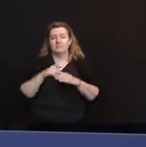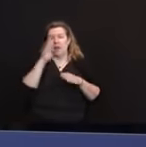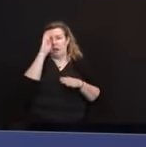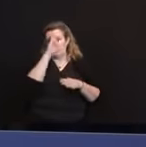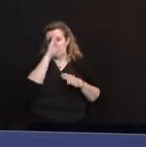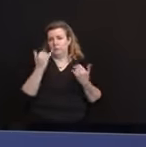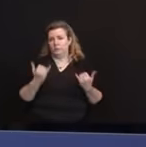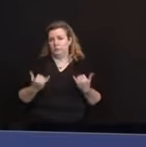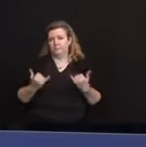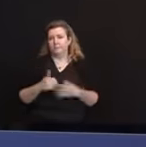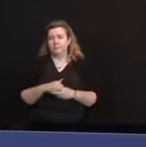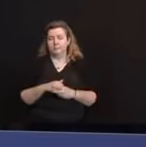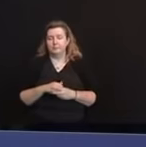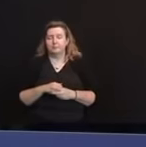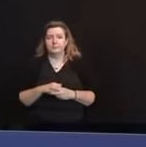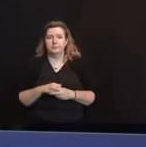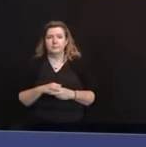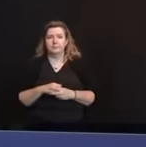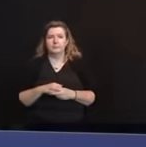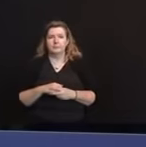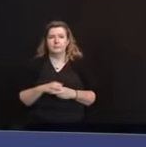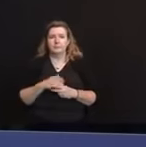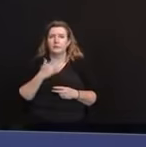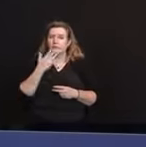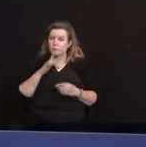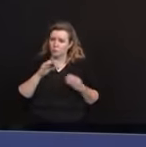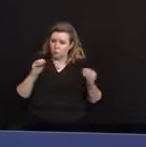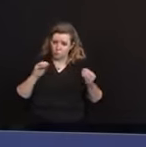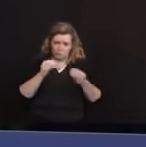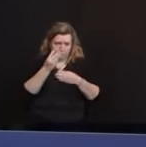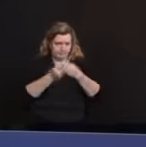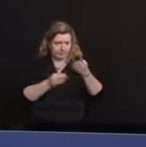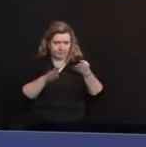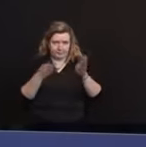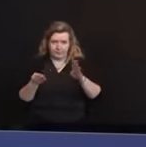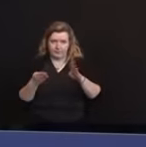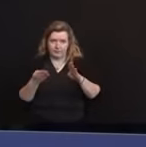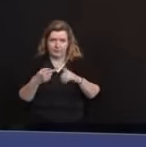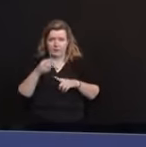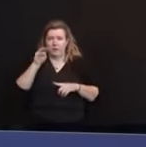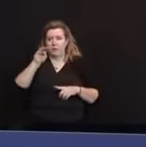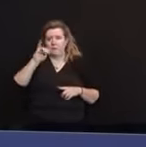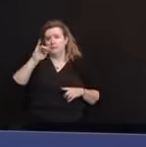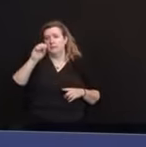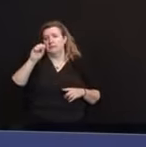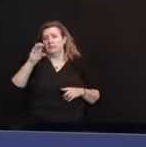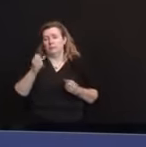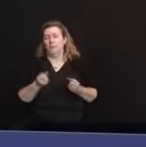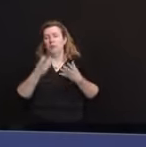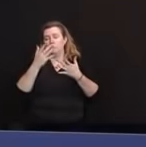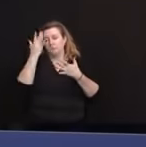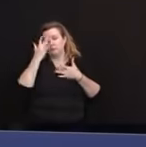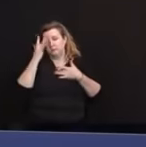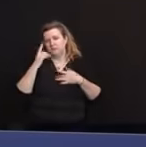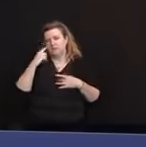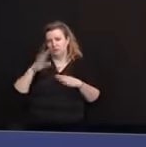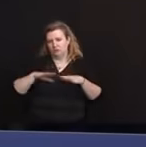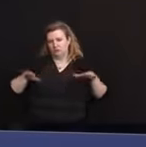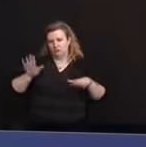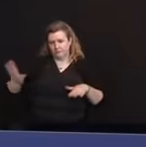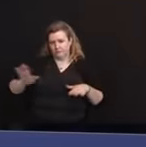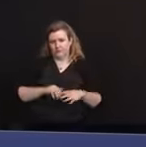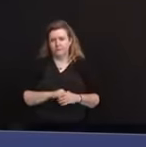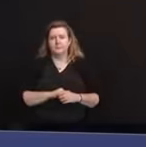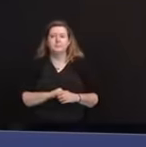Fortunately, we are reporting no deaths from multisystem inflammatory disease. At our state's veterans'